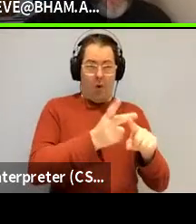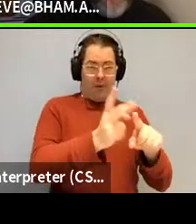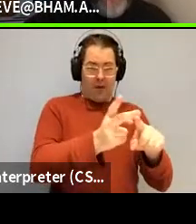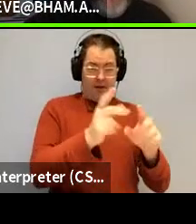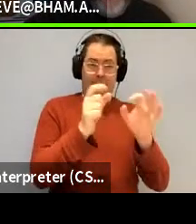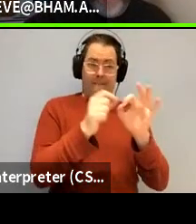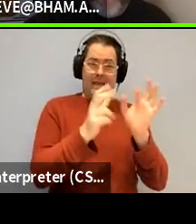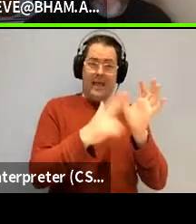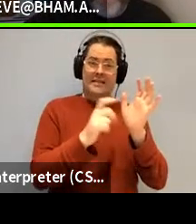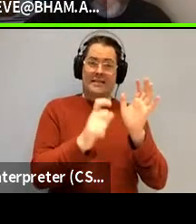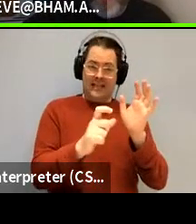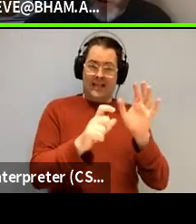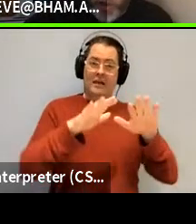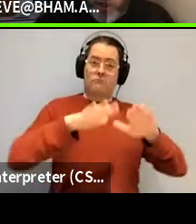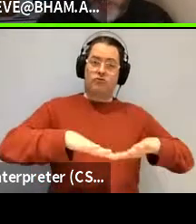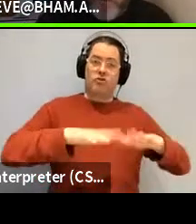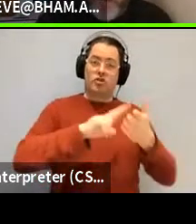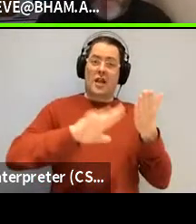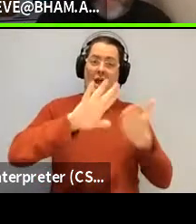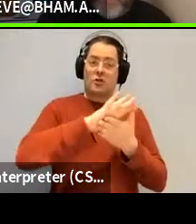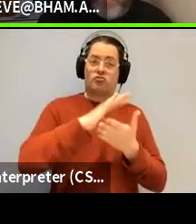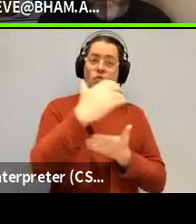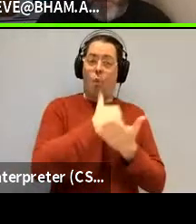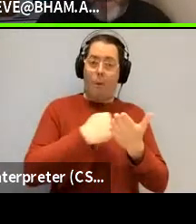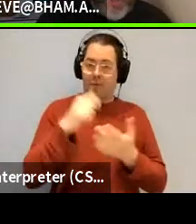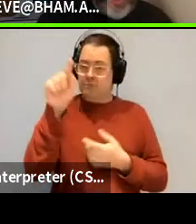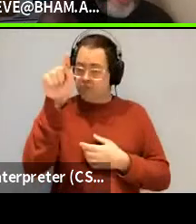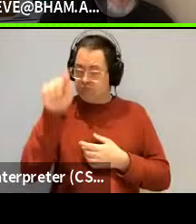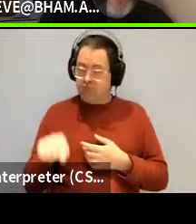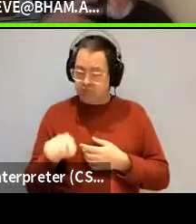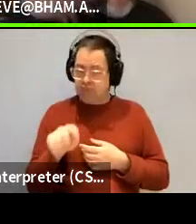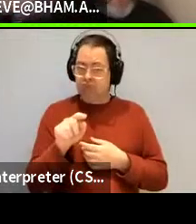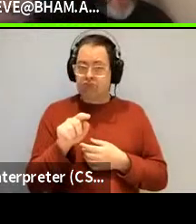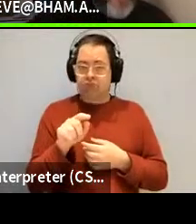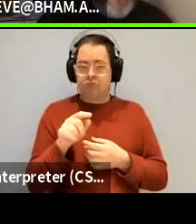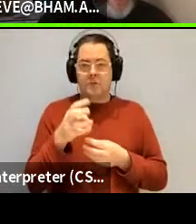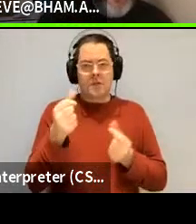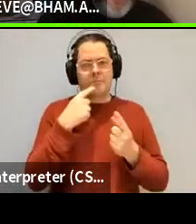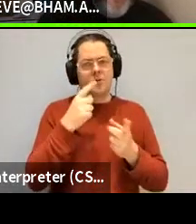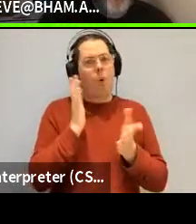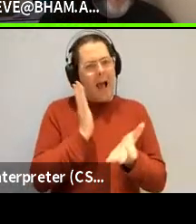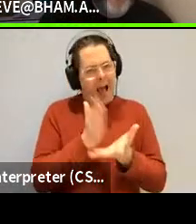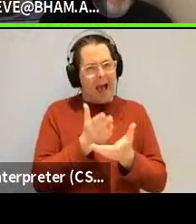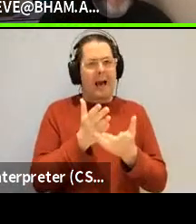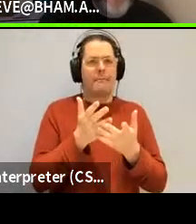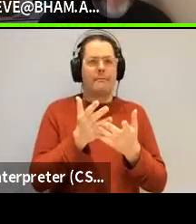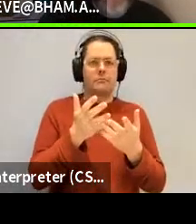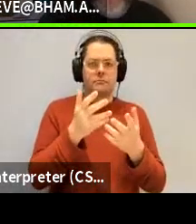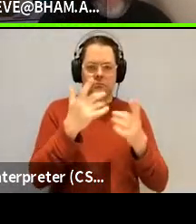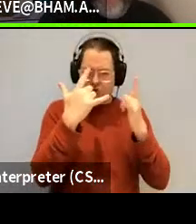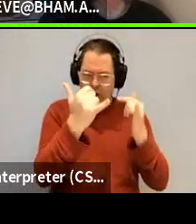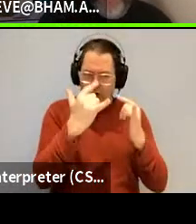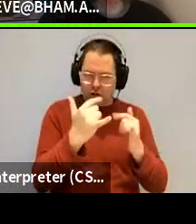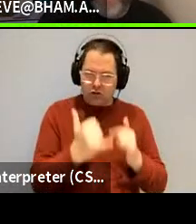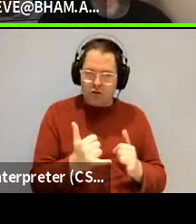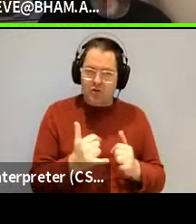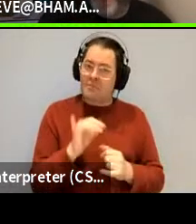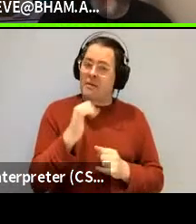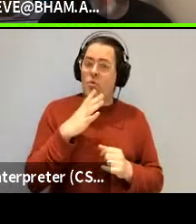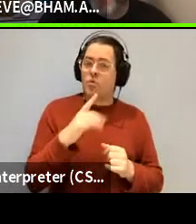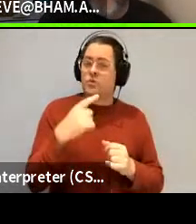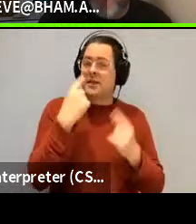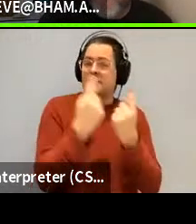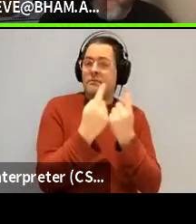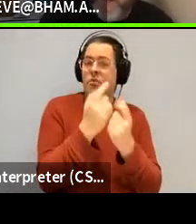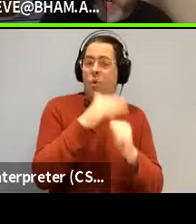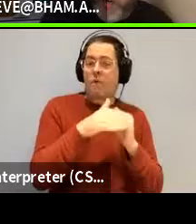bnc um and your colleagues have been i've been assuring us that it was carefully hand checked so maybe there's something you said about that and also maybe about